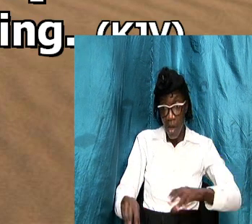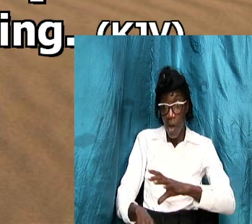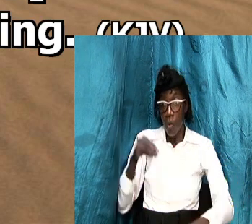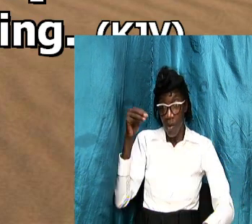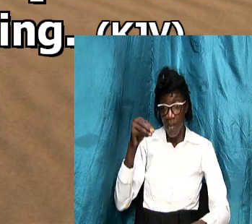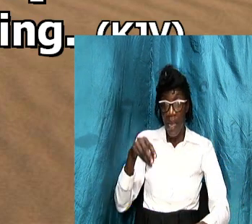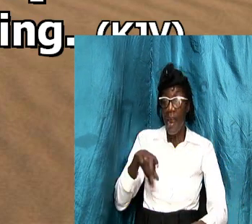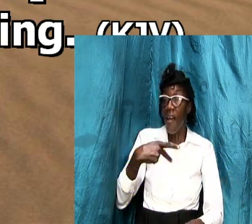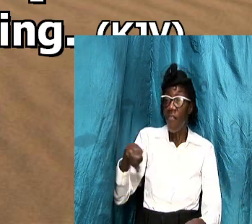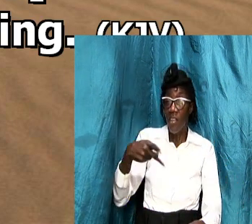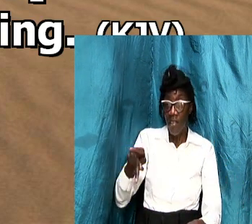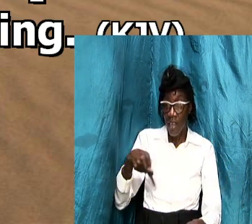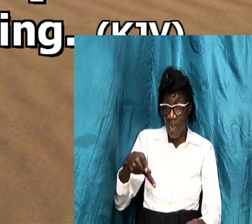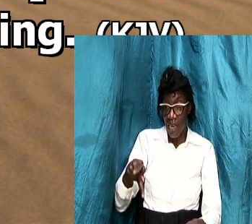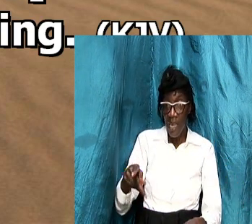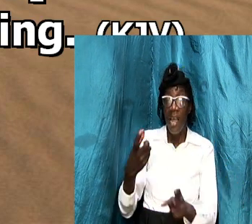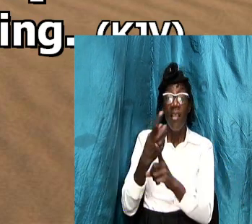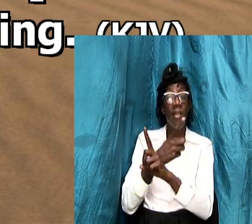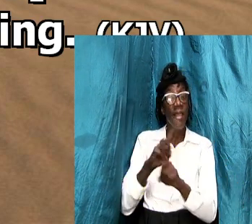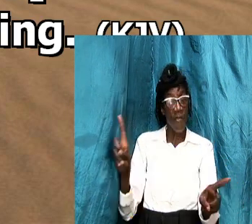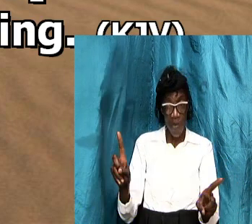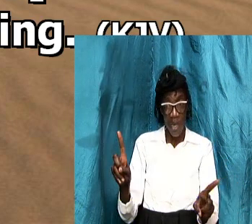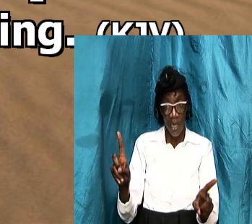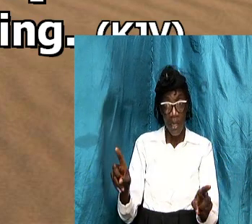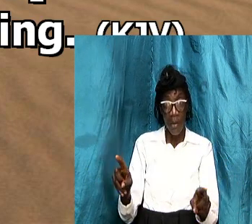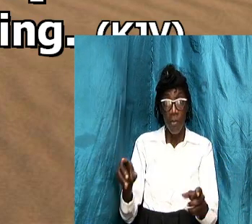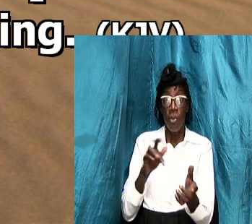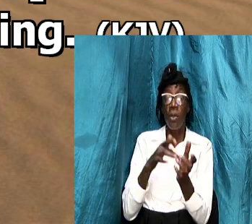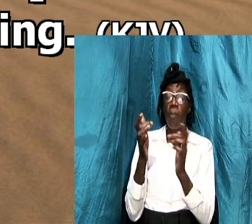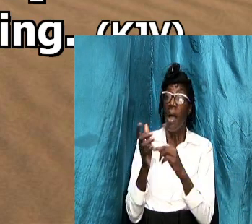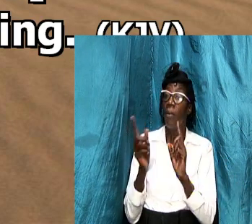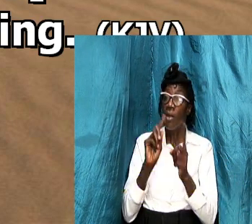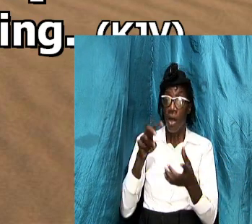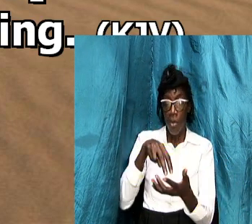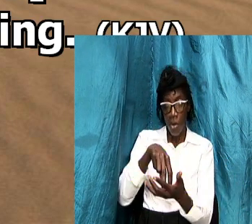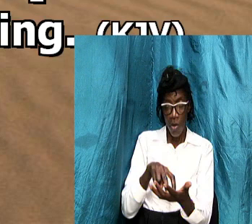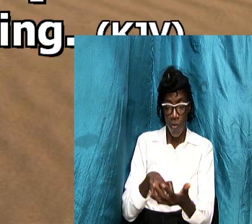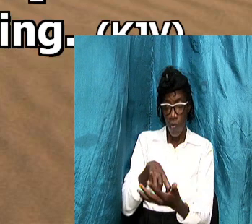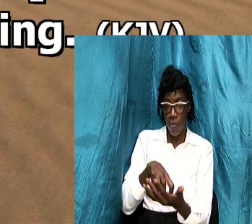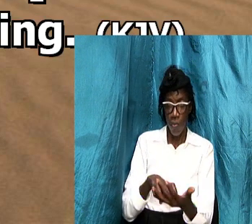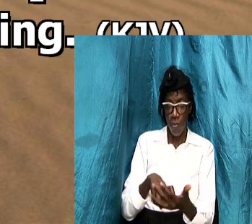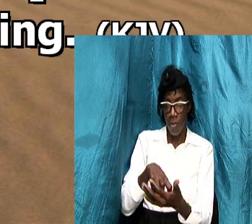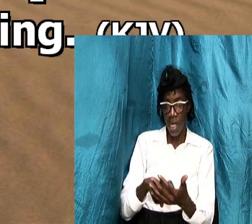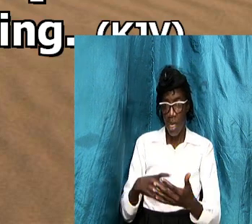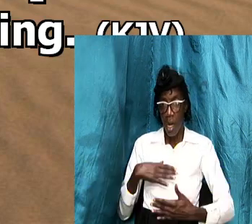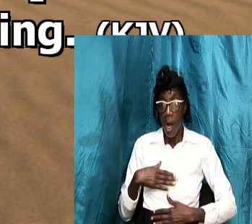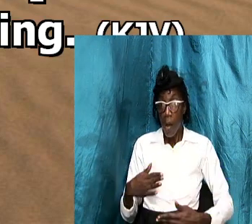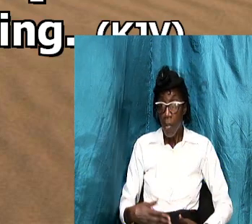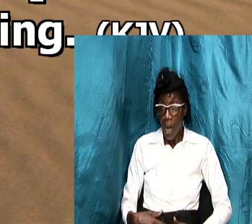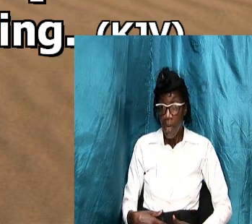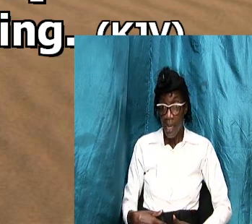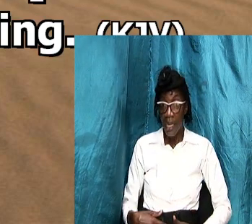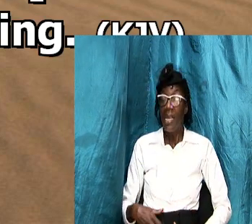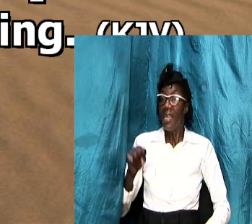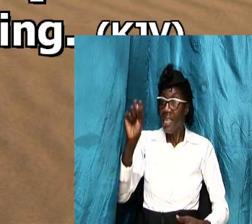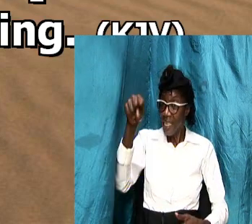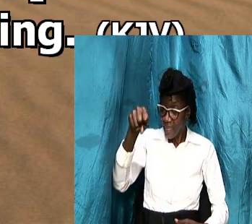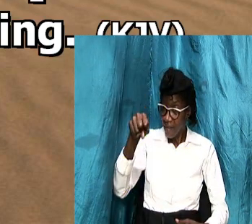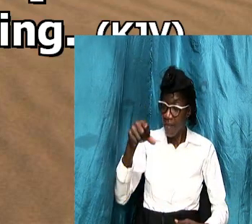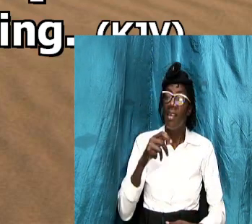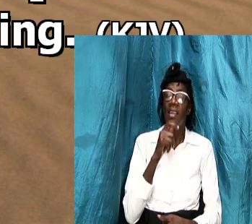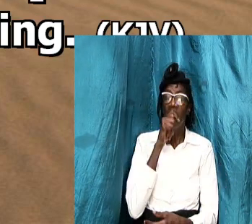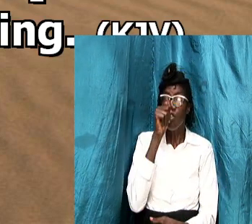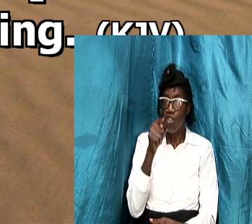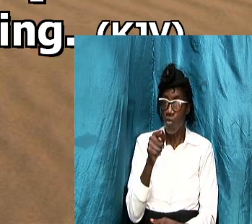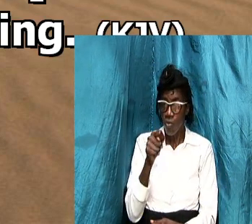physically they are different and the bible speaks about the weaker vessel and it is a weaker vessel physically and that's a fact